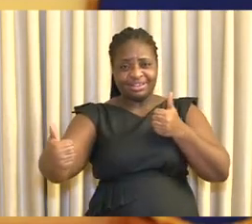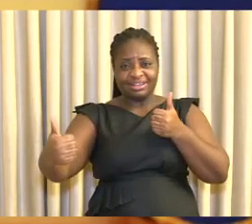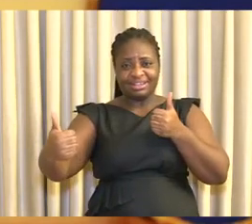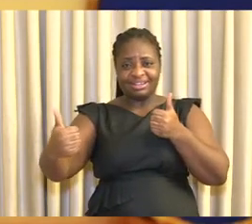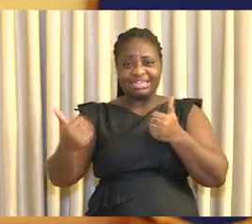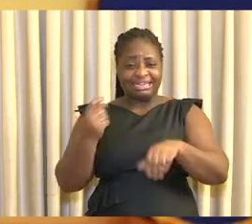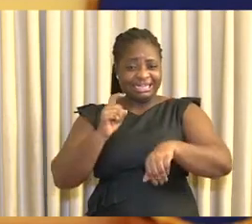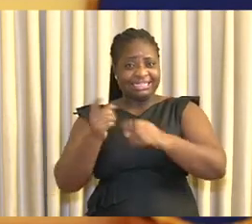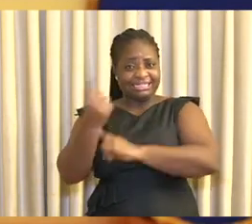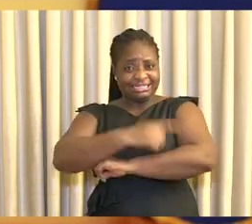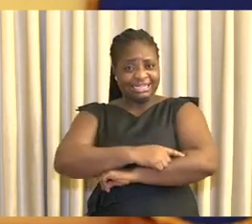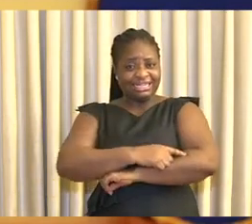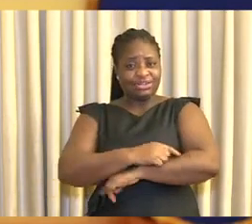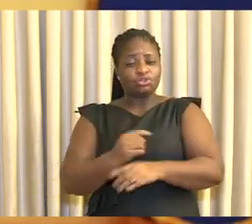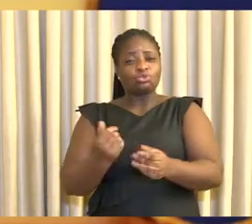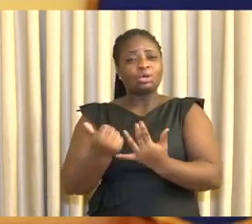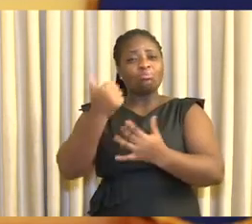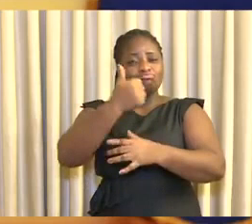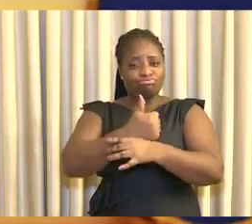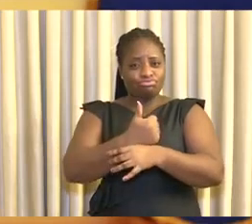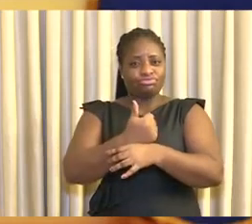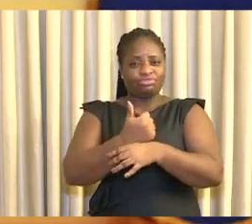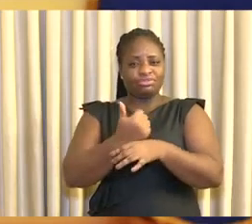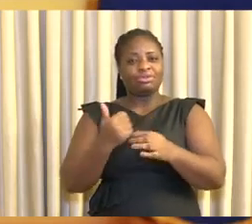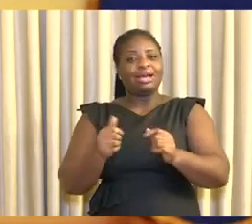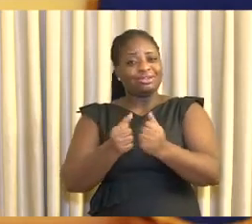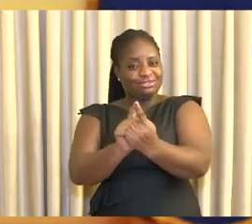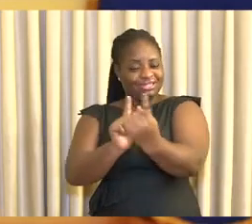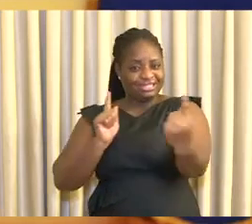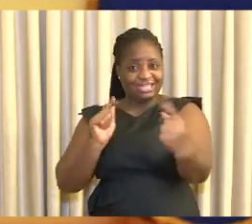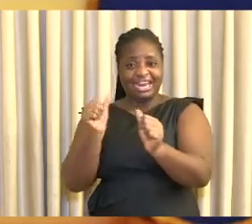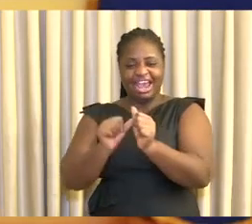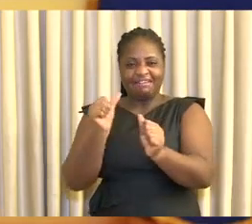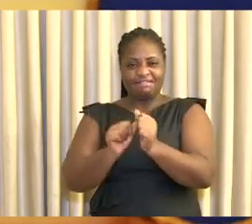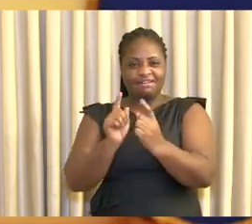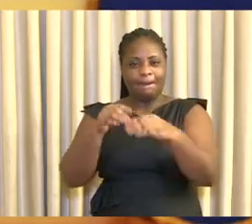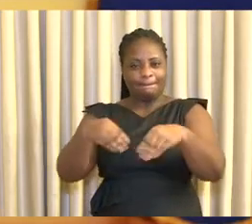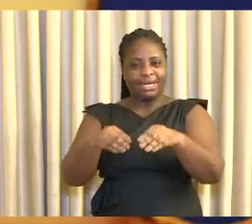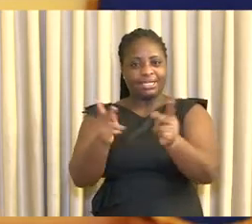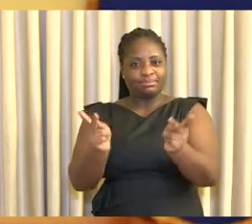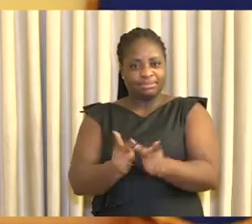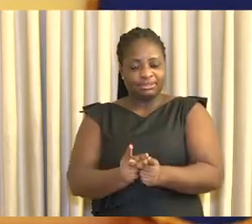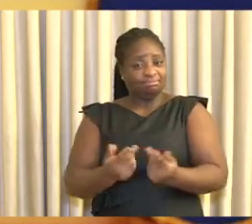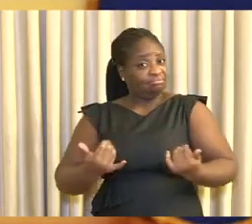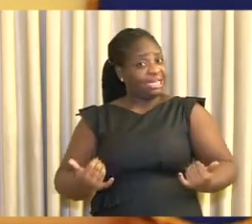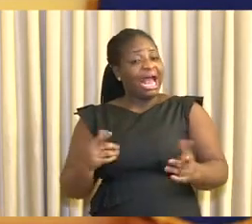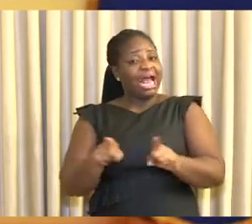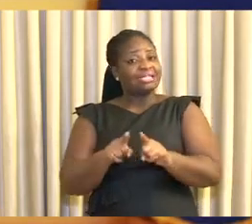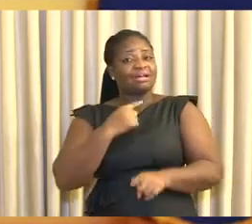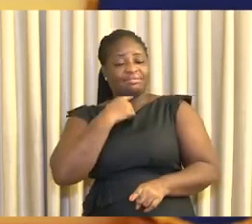alternative products to improve social distancing in all markets. As has been established,